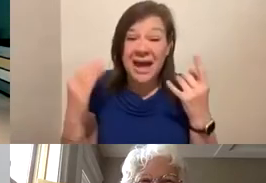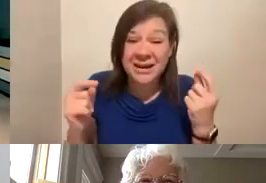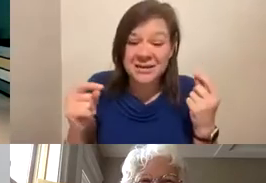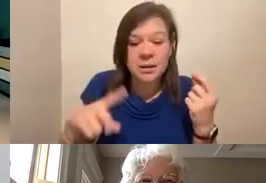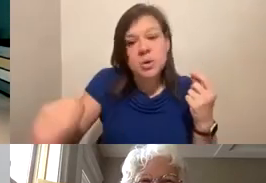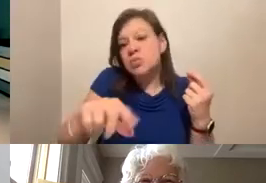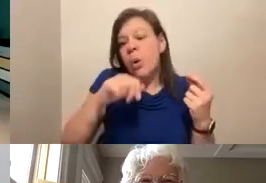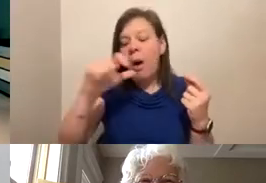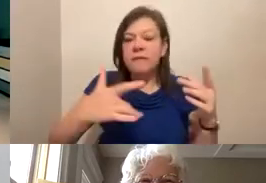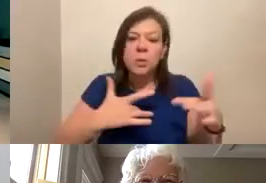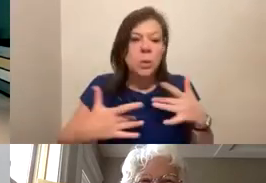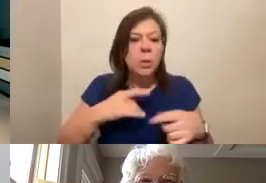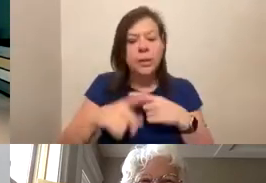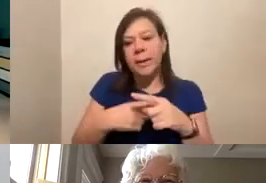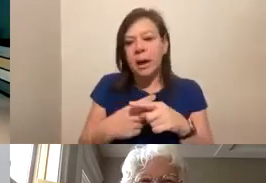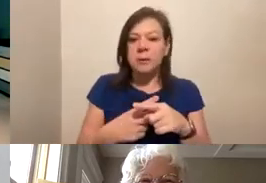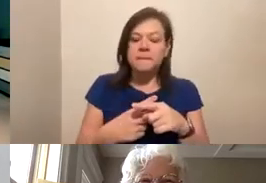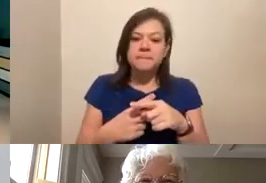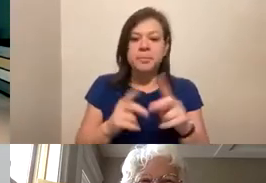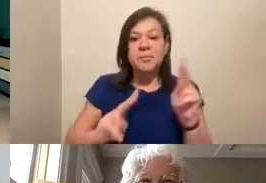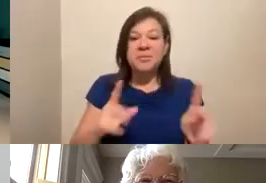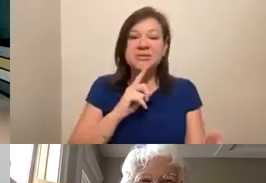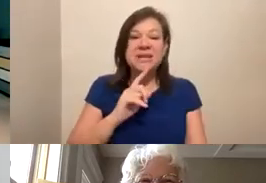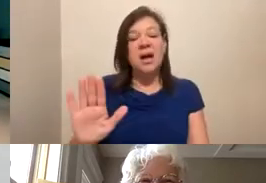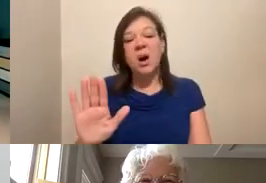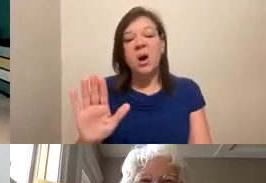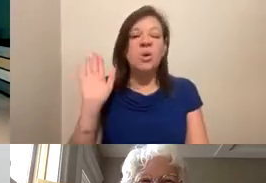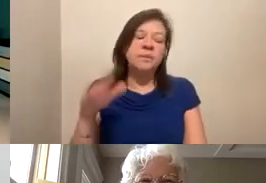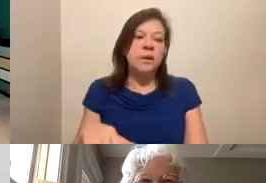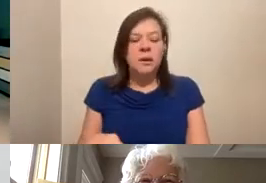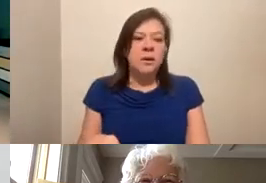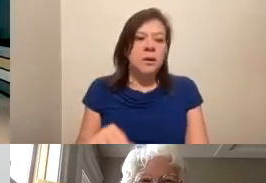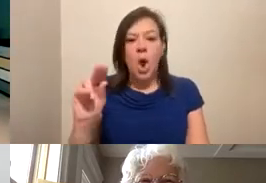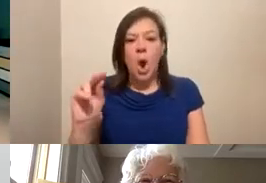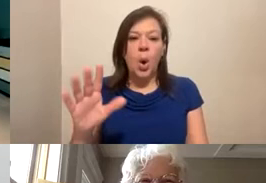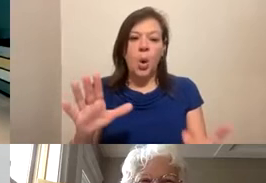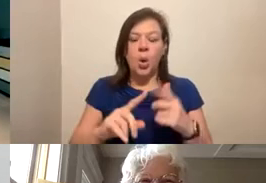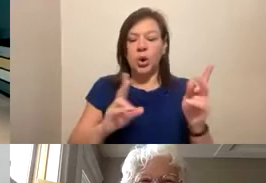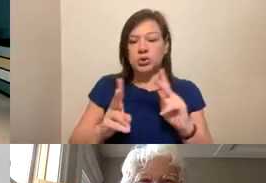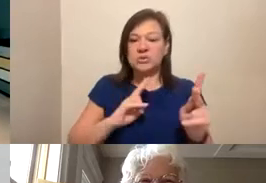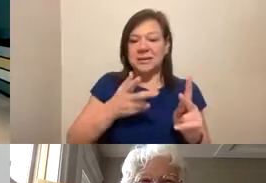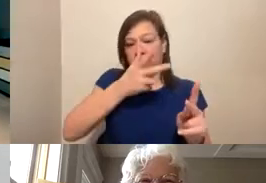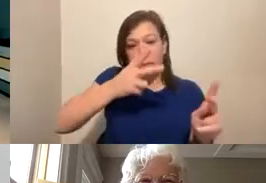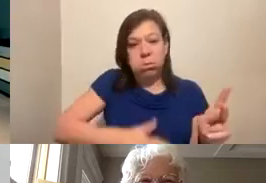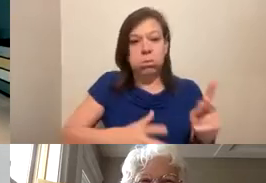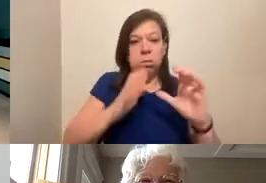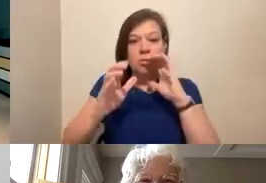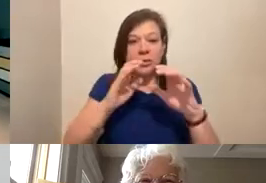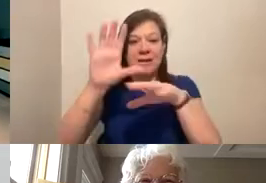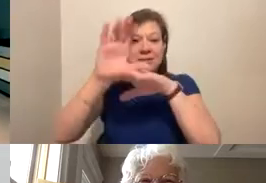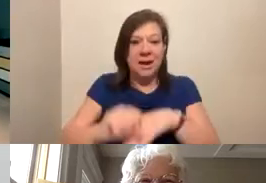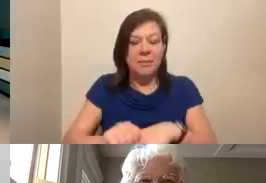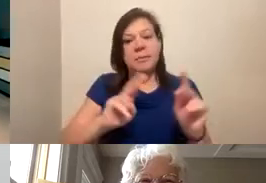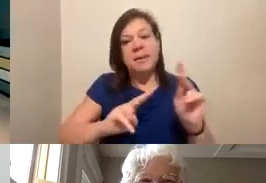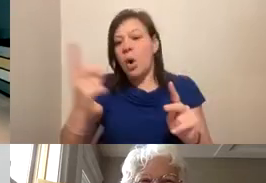don't have to worry about people saying, oh, never mind, or, you know, using bad communication practices. People are always